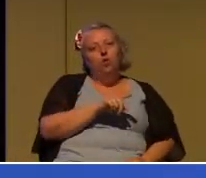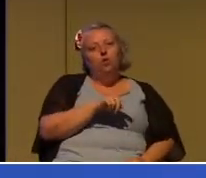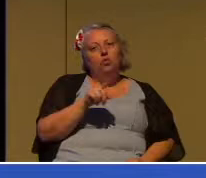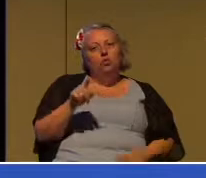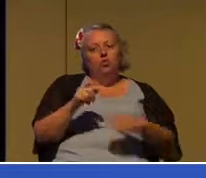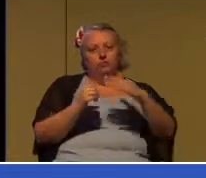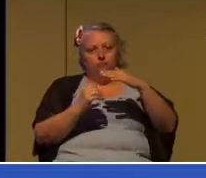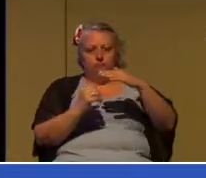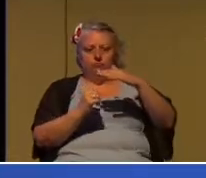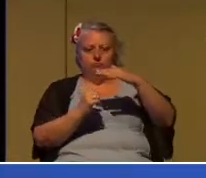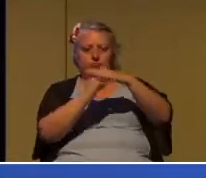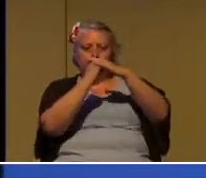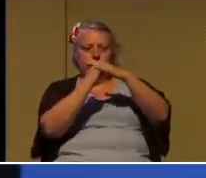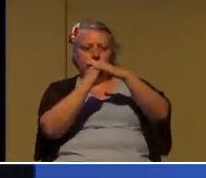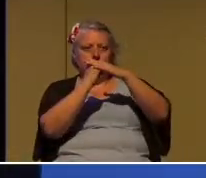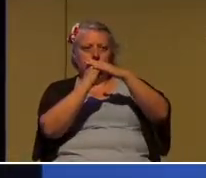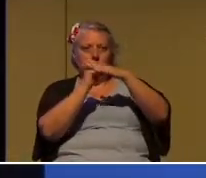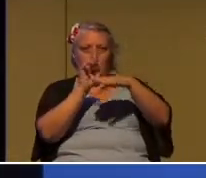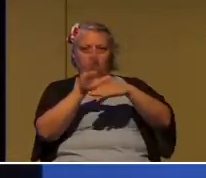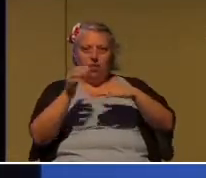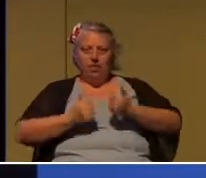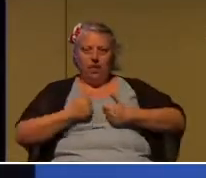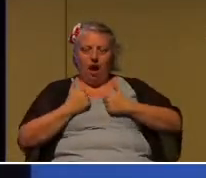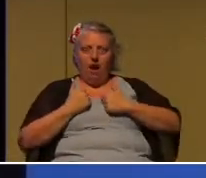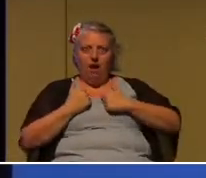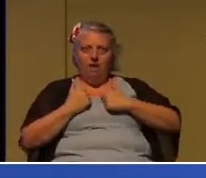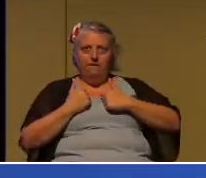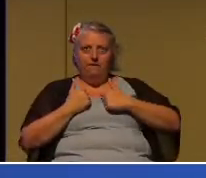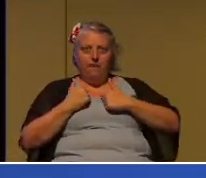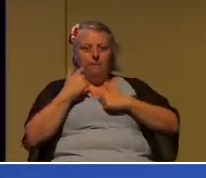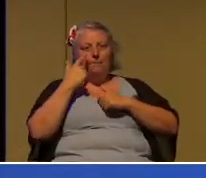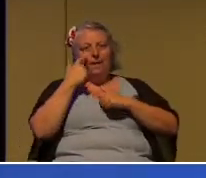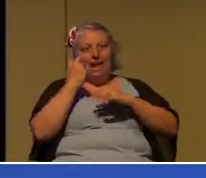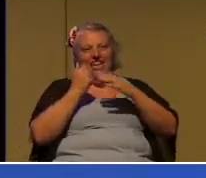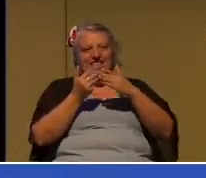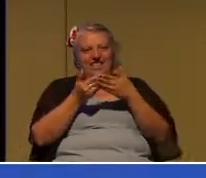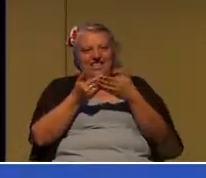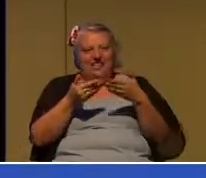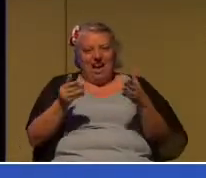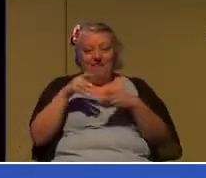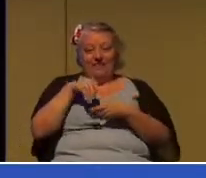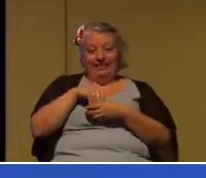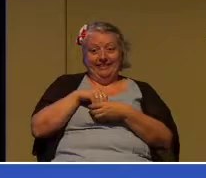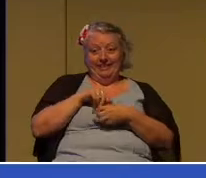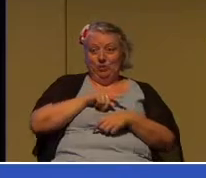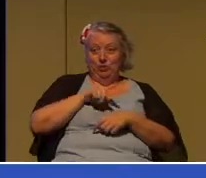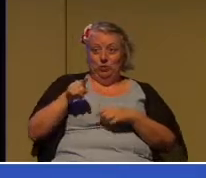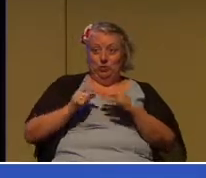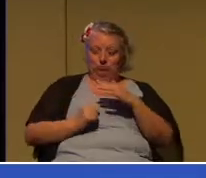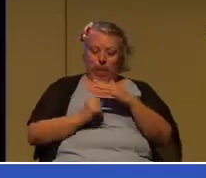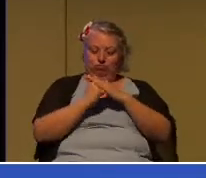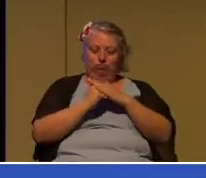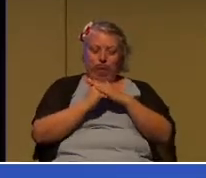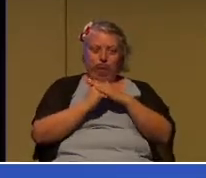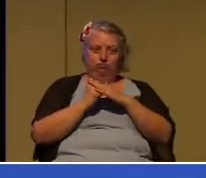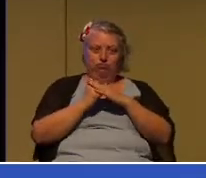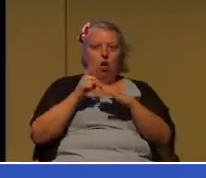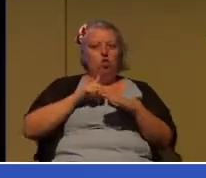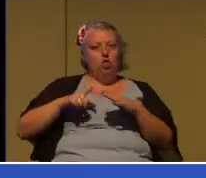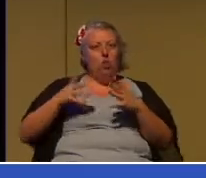against a ceiling in your life because there's stuff in you that the Lord that is trying to flush out,